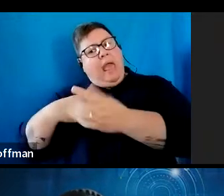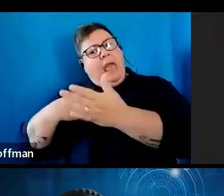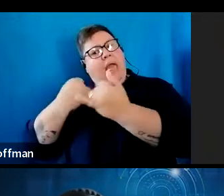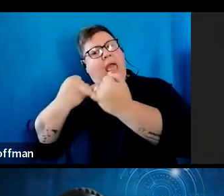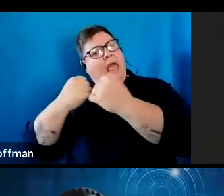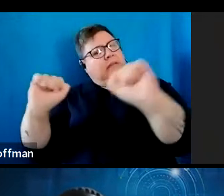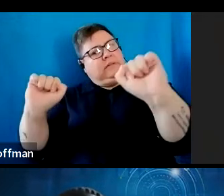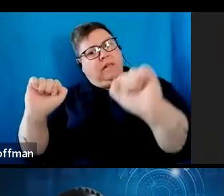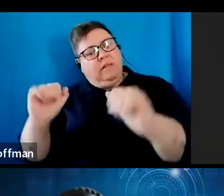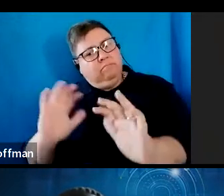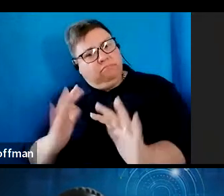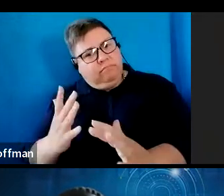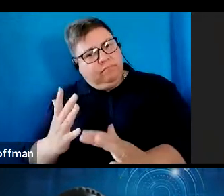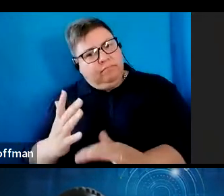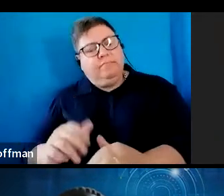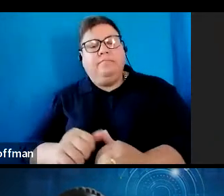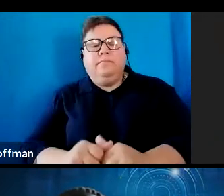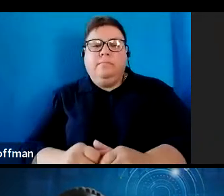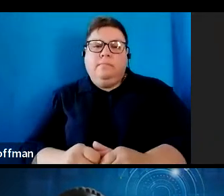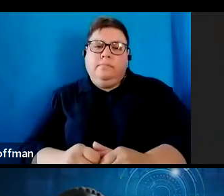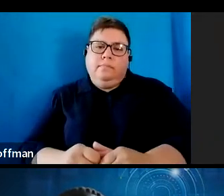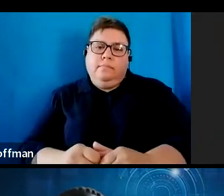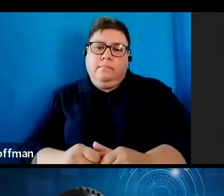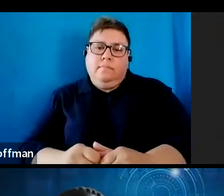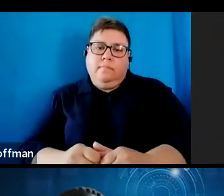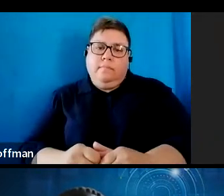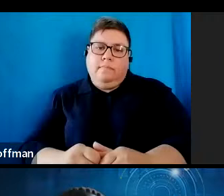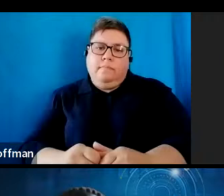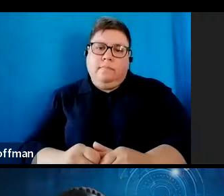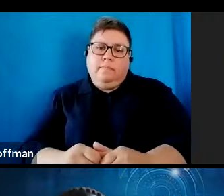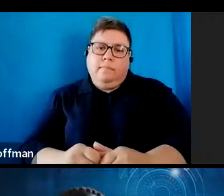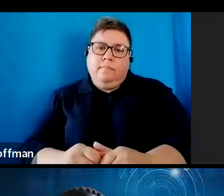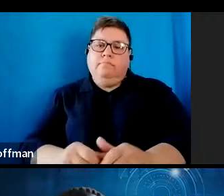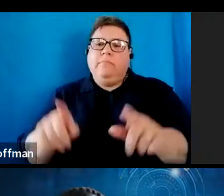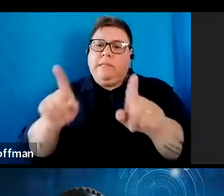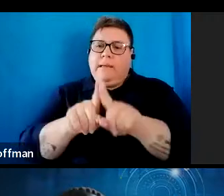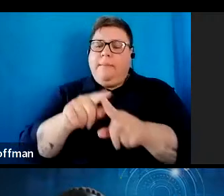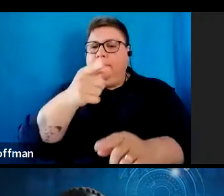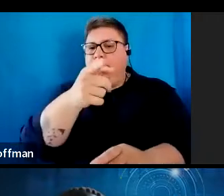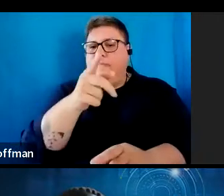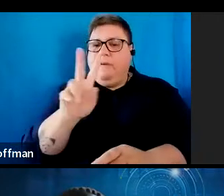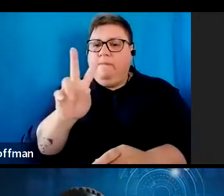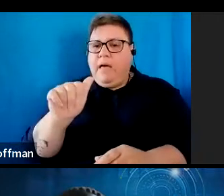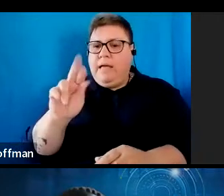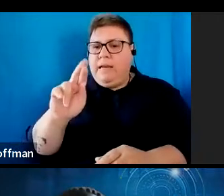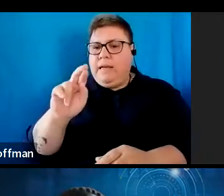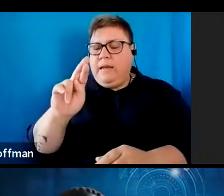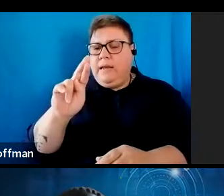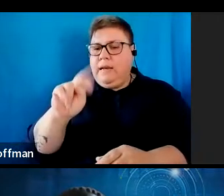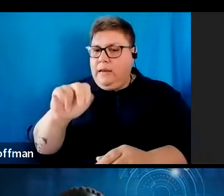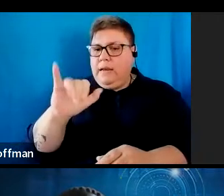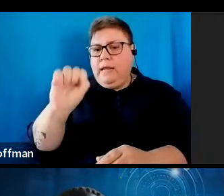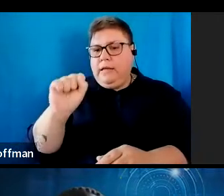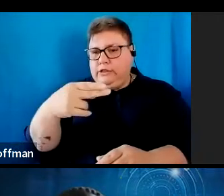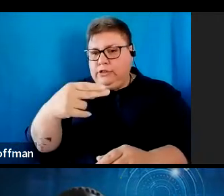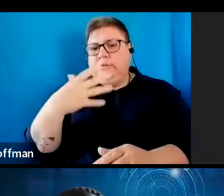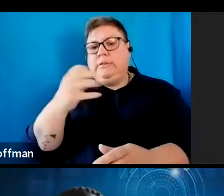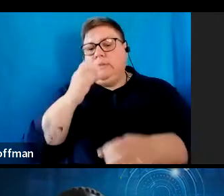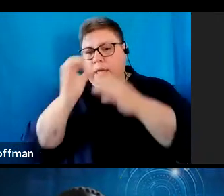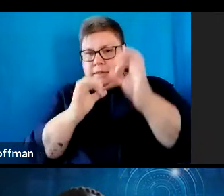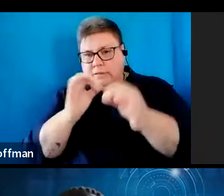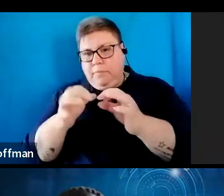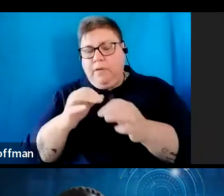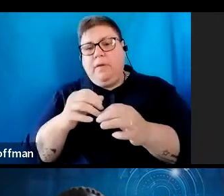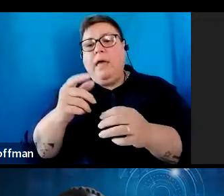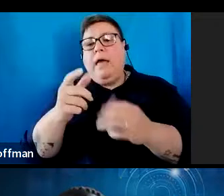you, Nwabeswa. Yes, I can. As Vaneshni has indicated, there can be several reasons for the rejection of a tax directive.